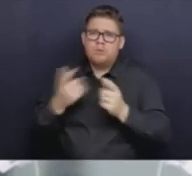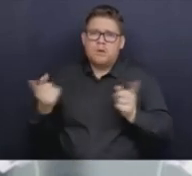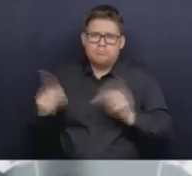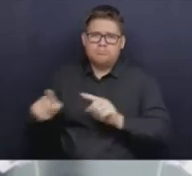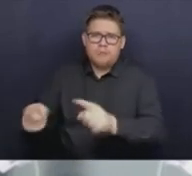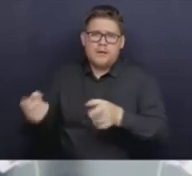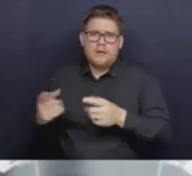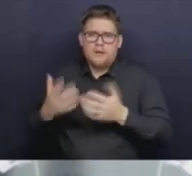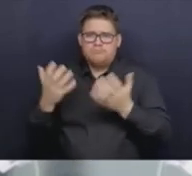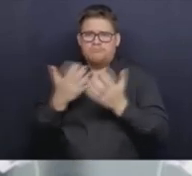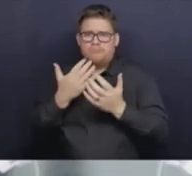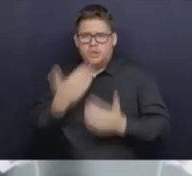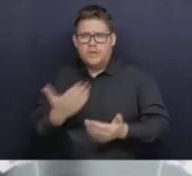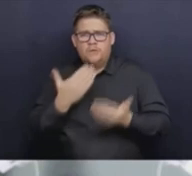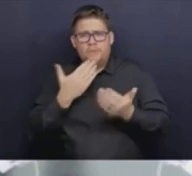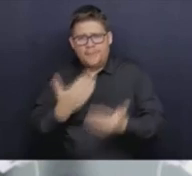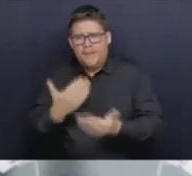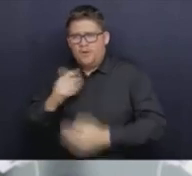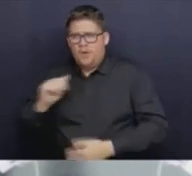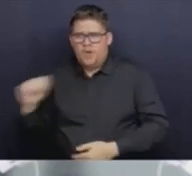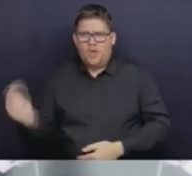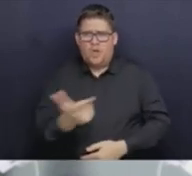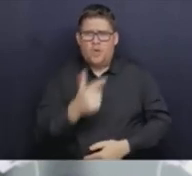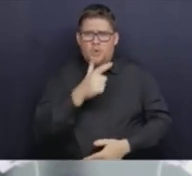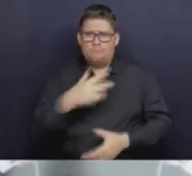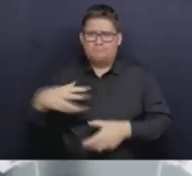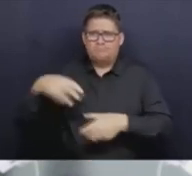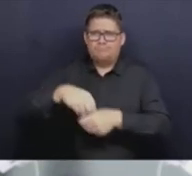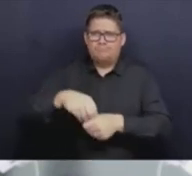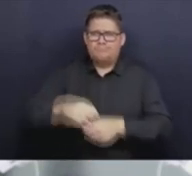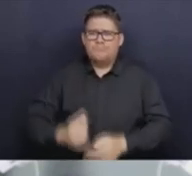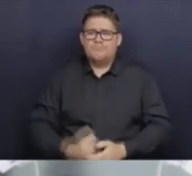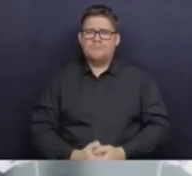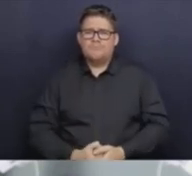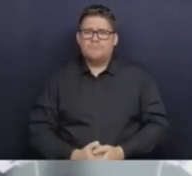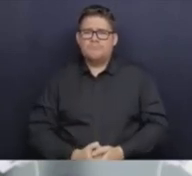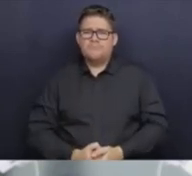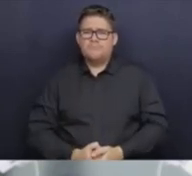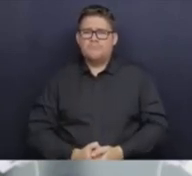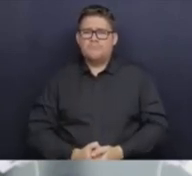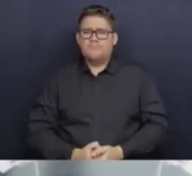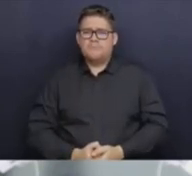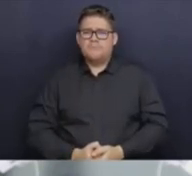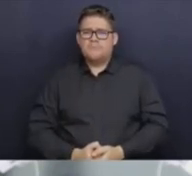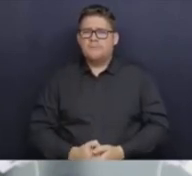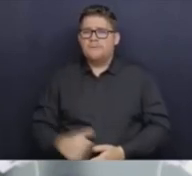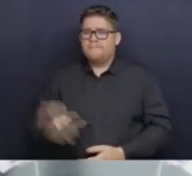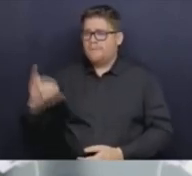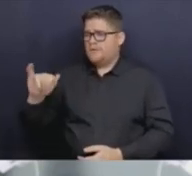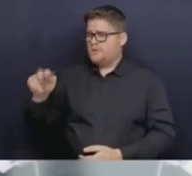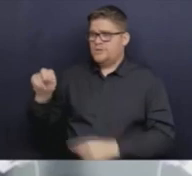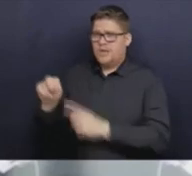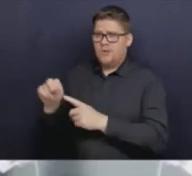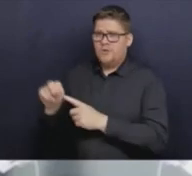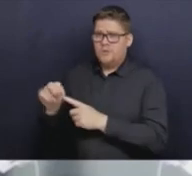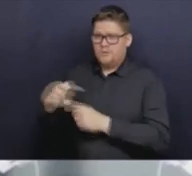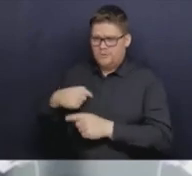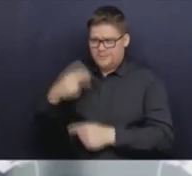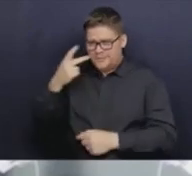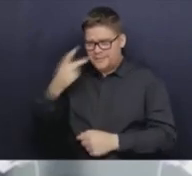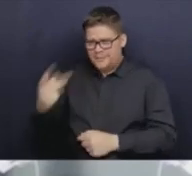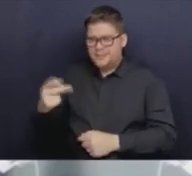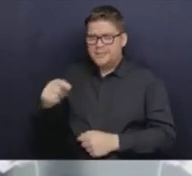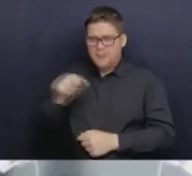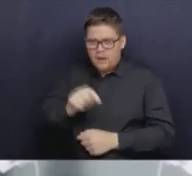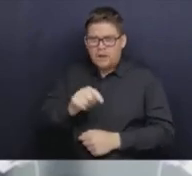and workers for their efforts. And because we're in the first couple of weeks of January, which is typically when we observe our census in hospitals closely,